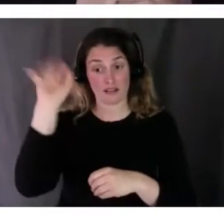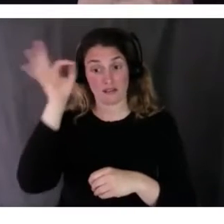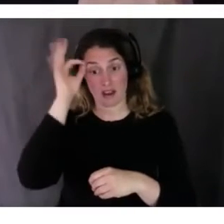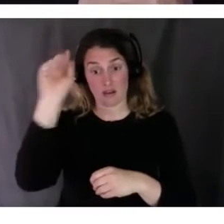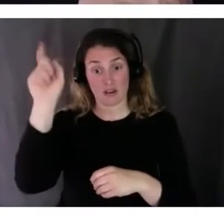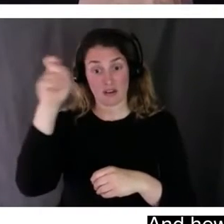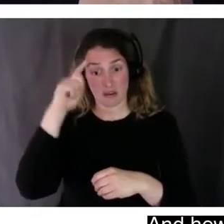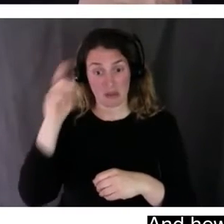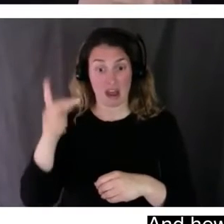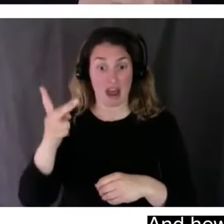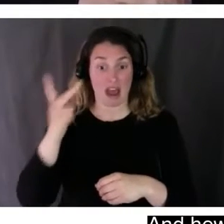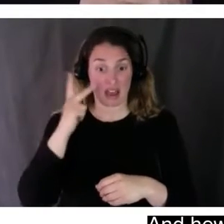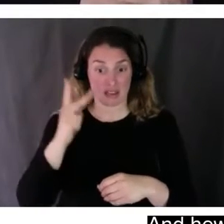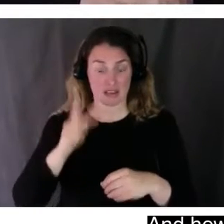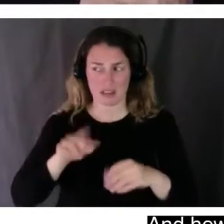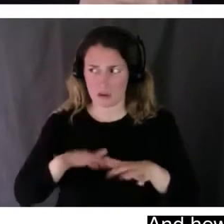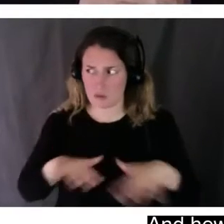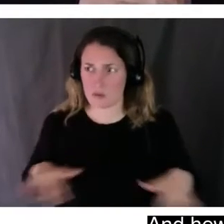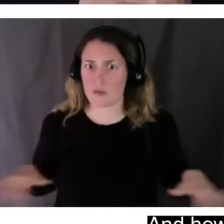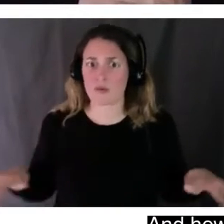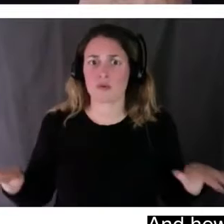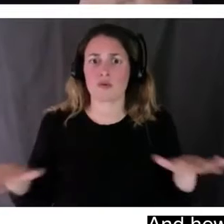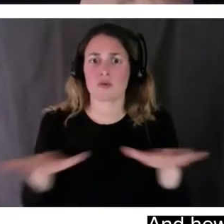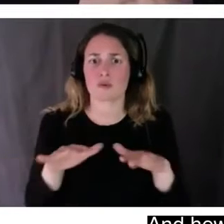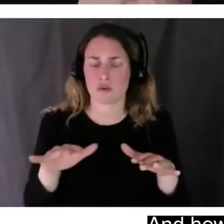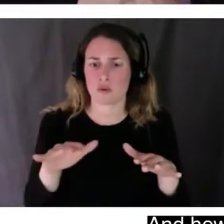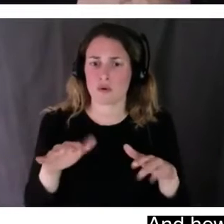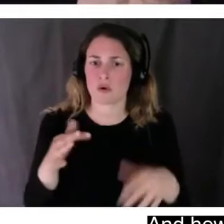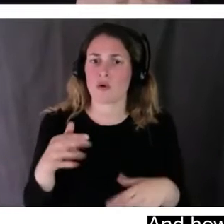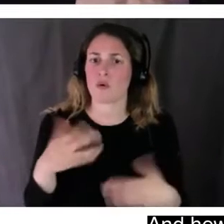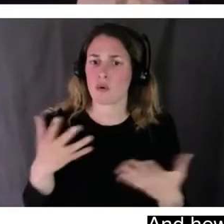in how do we do it.